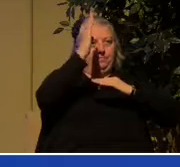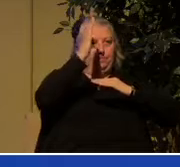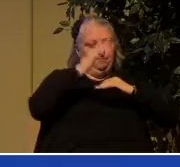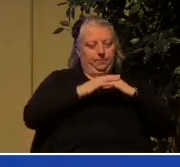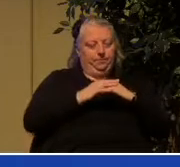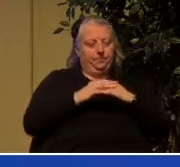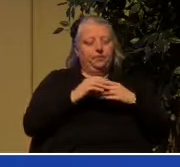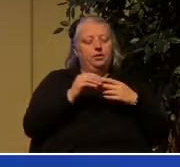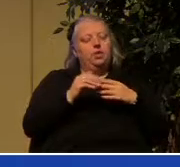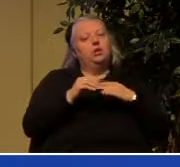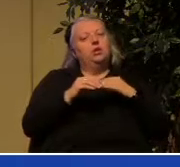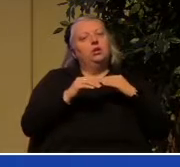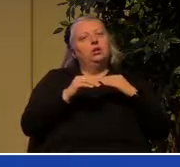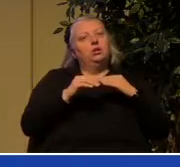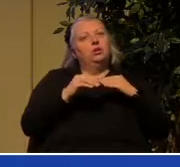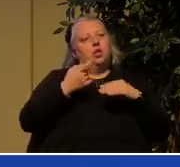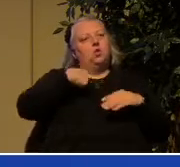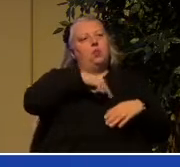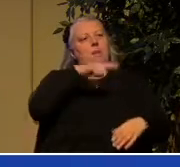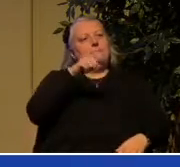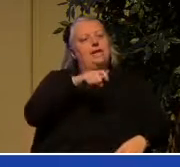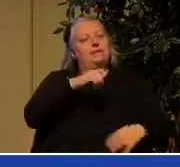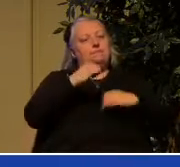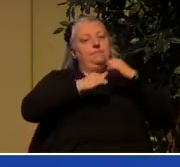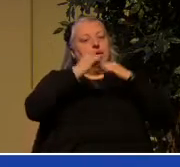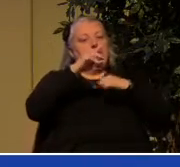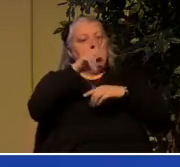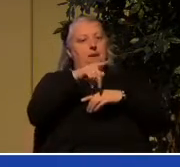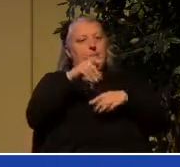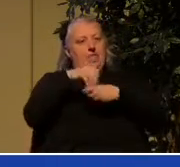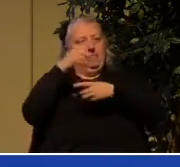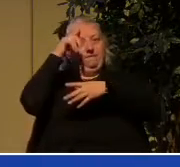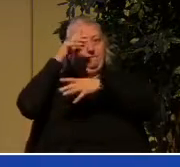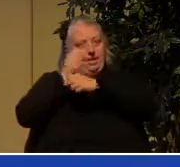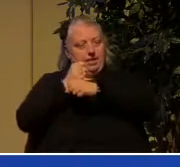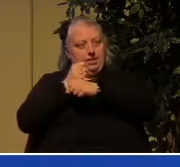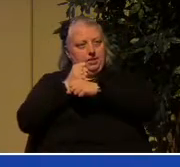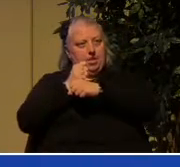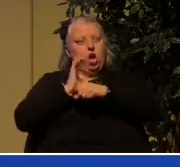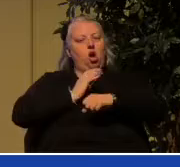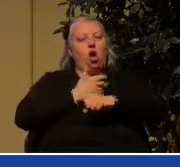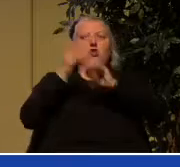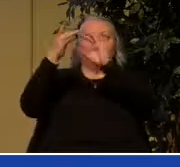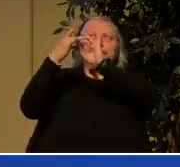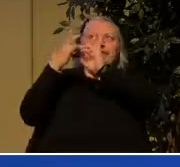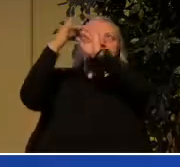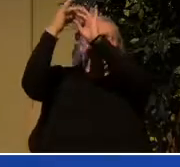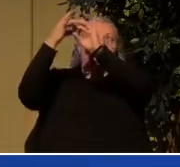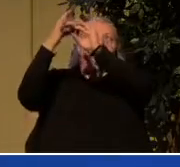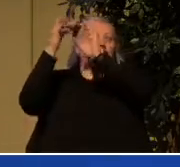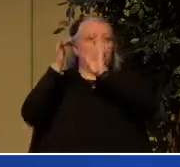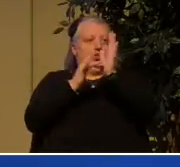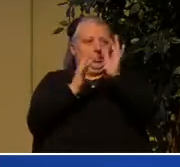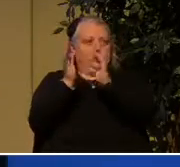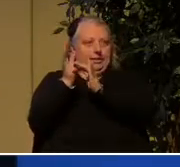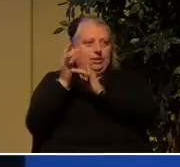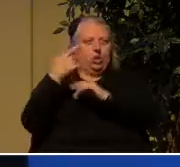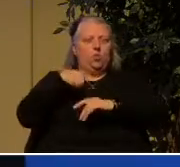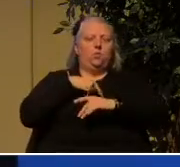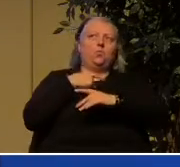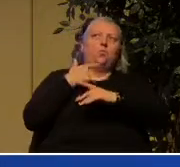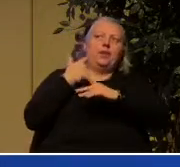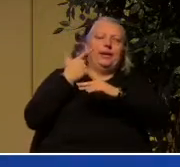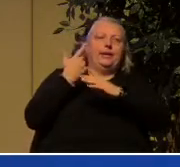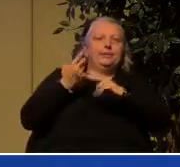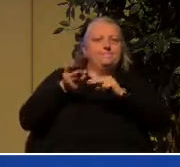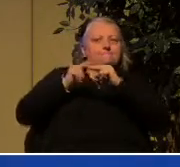on the one hand we are to be built up in the faith that is to say in our relationship with Jesus we get to know him better